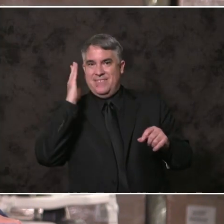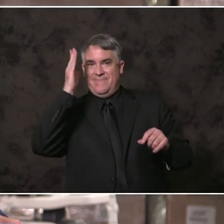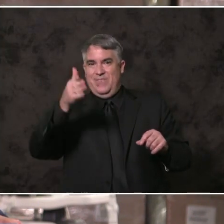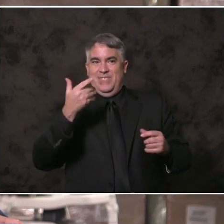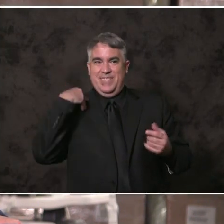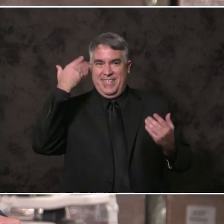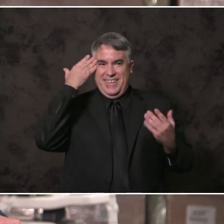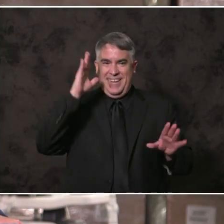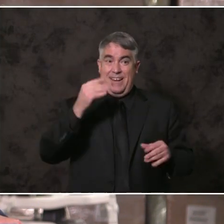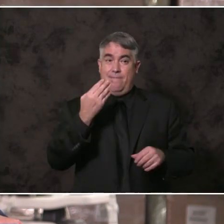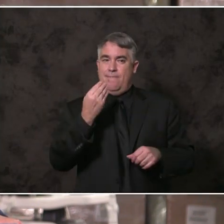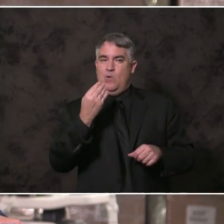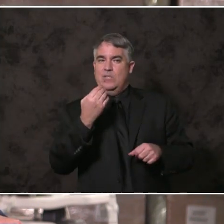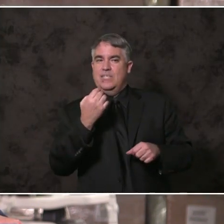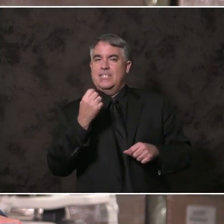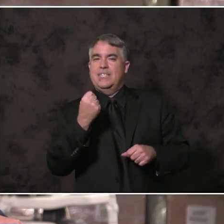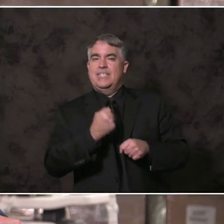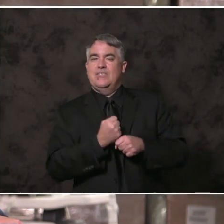14 seasons.